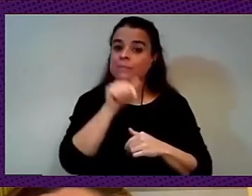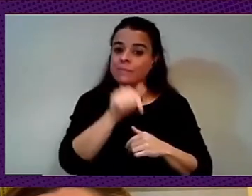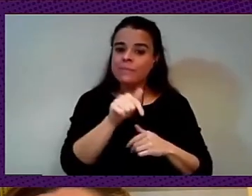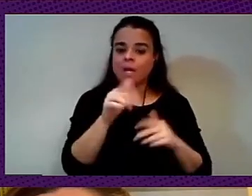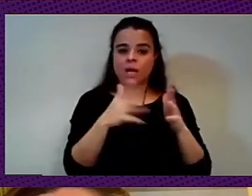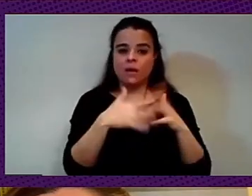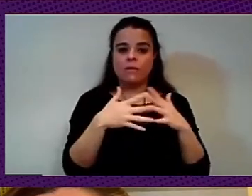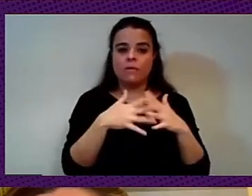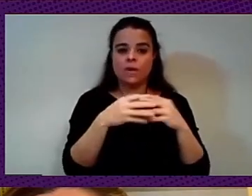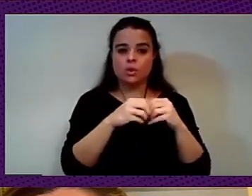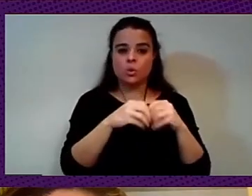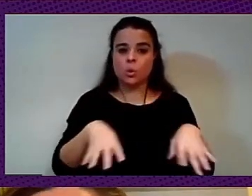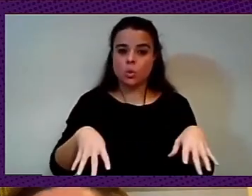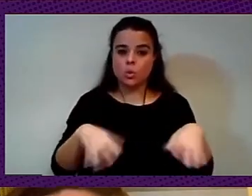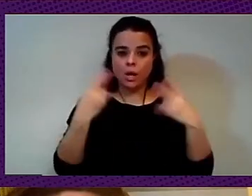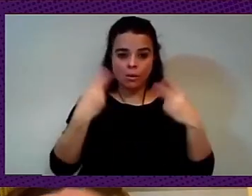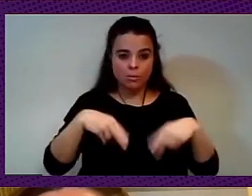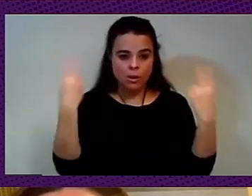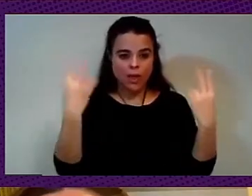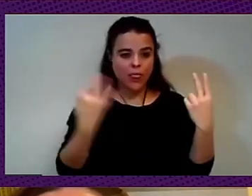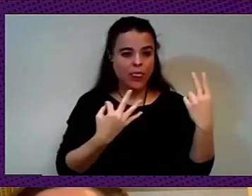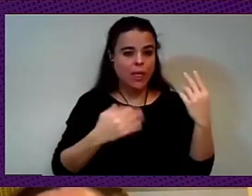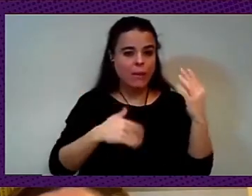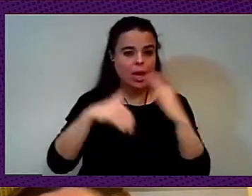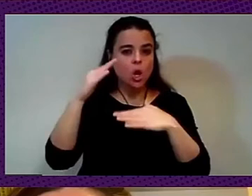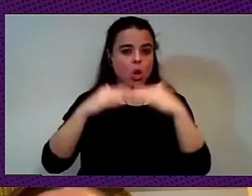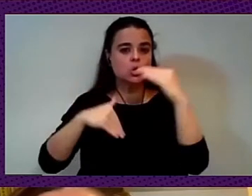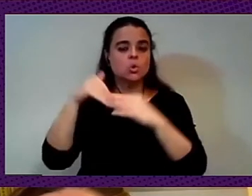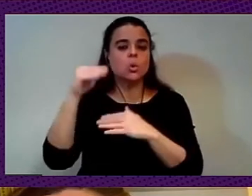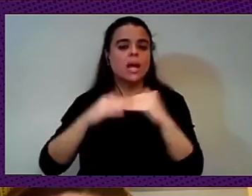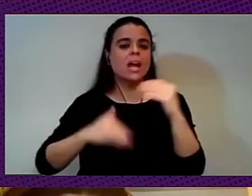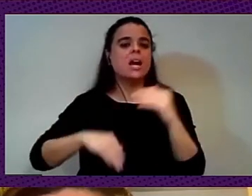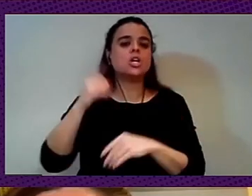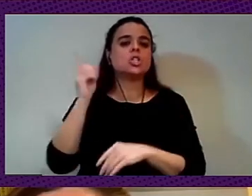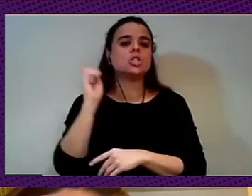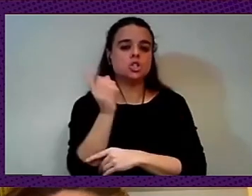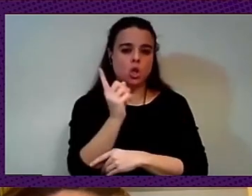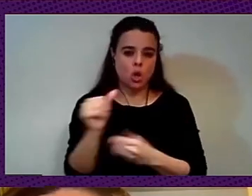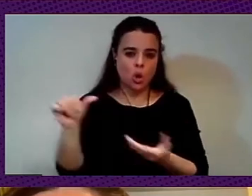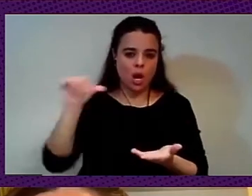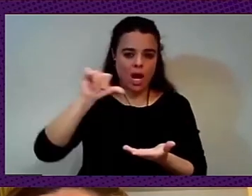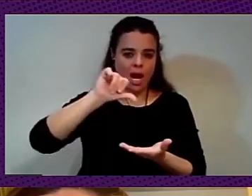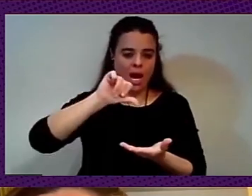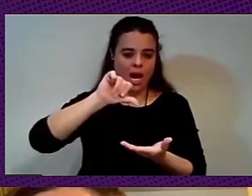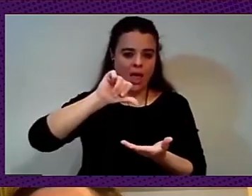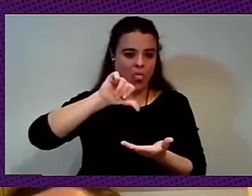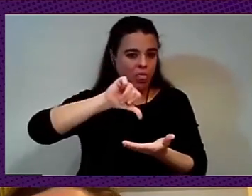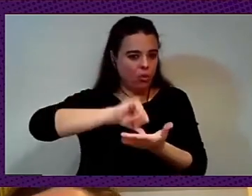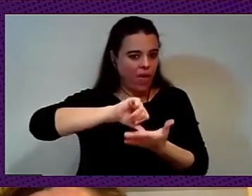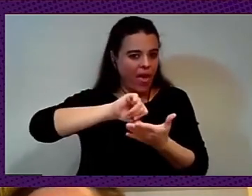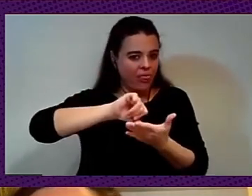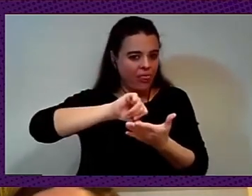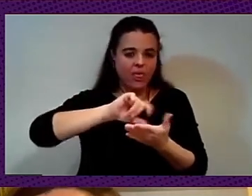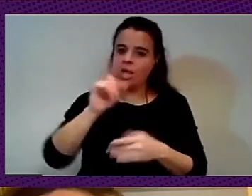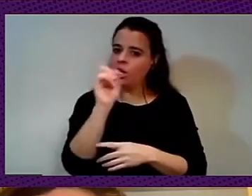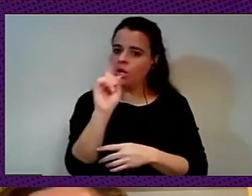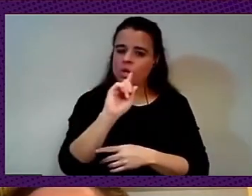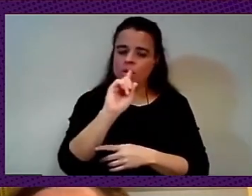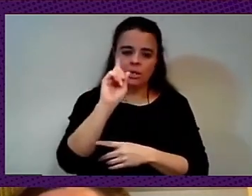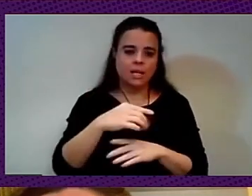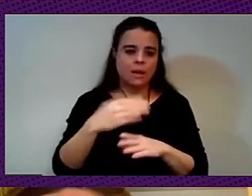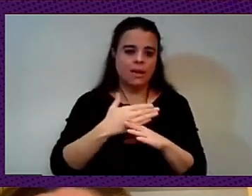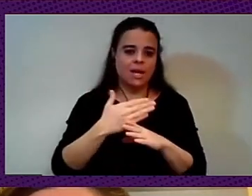just on a city level, not yet on state level, should we need a European kind of pan-European approach, that can